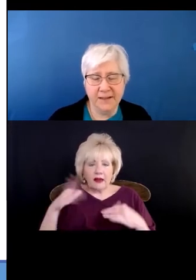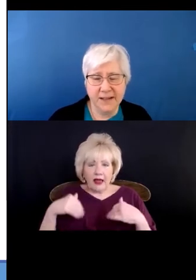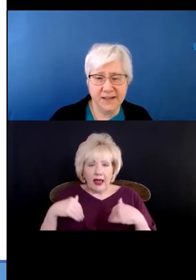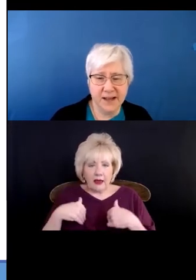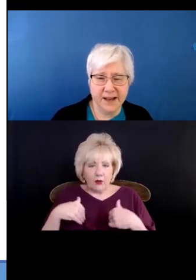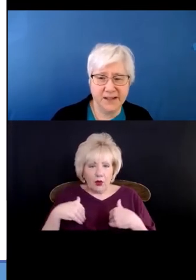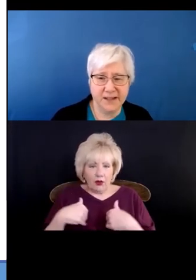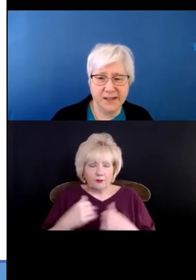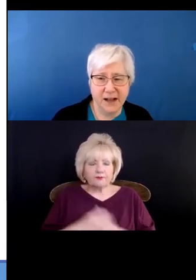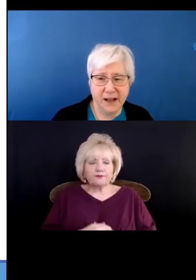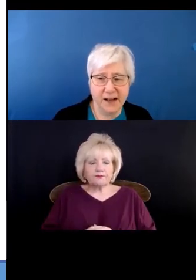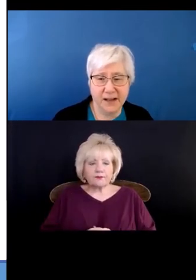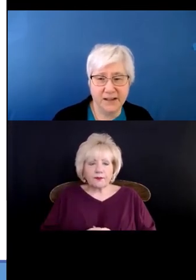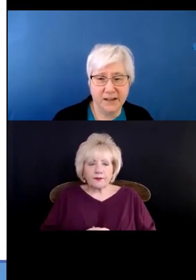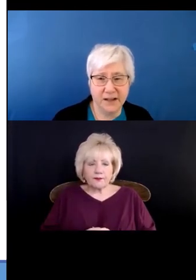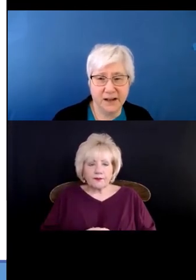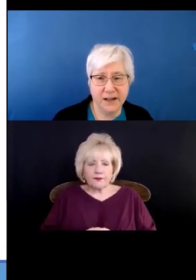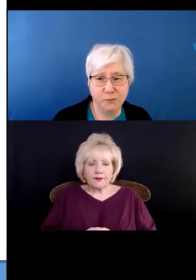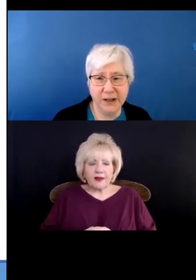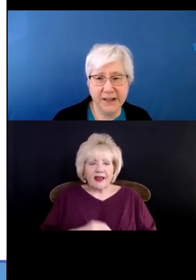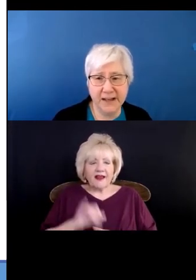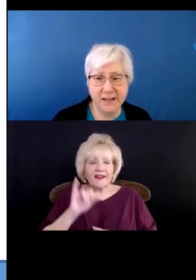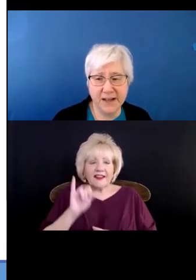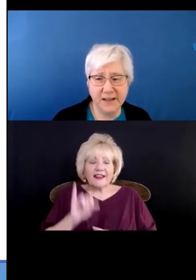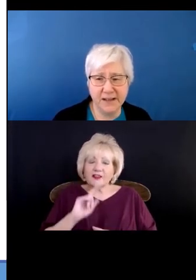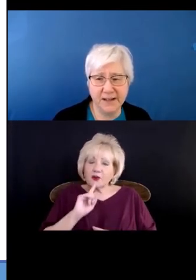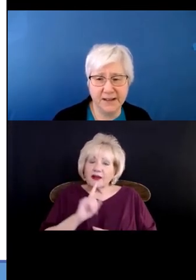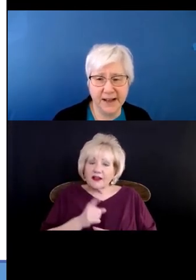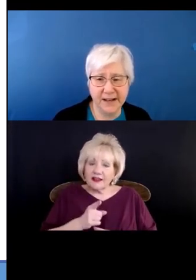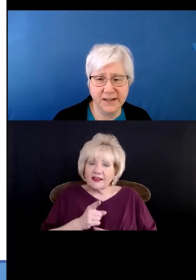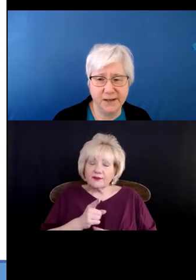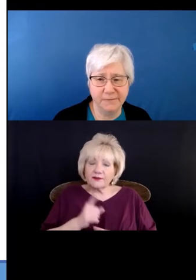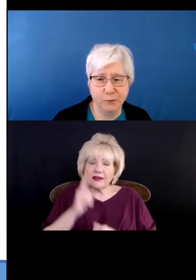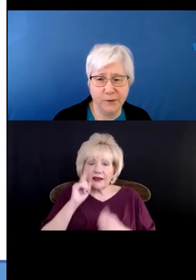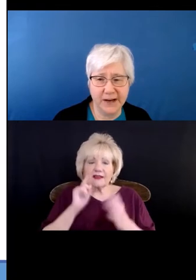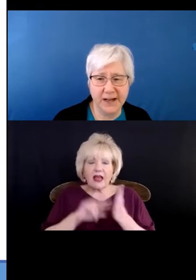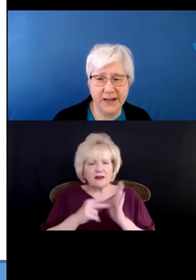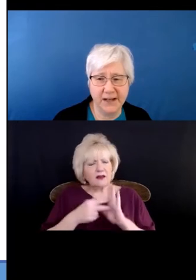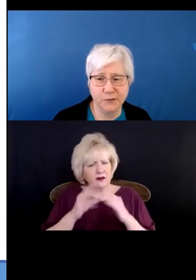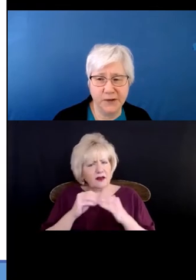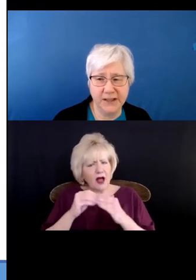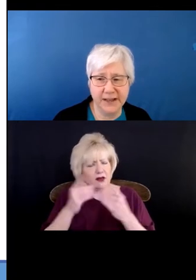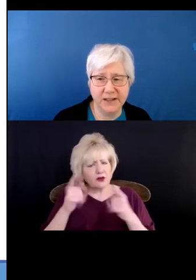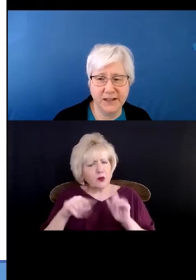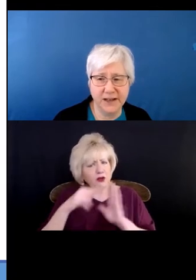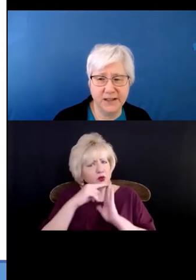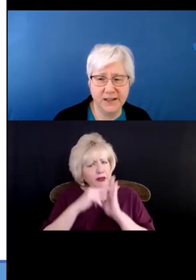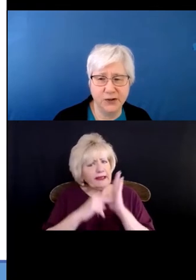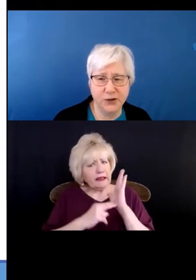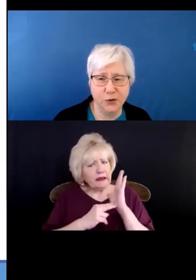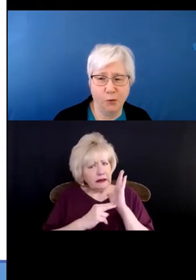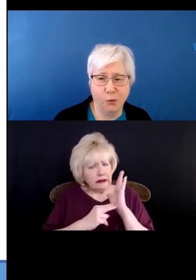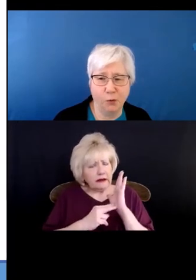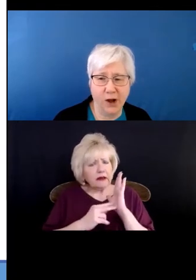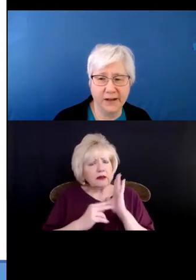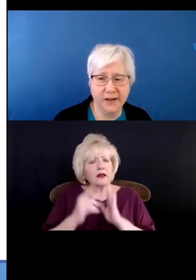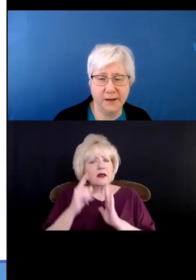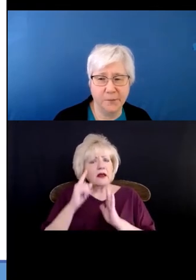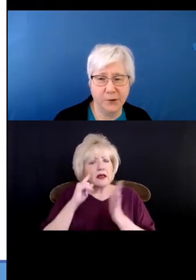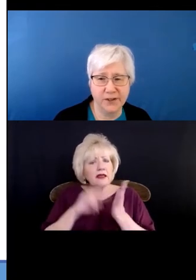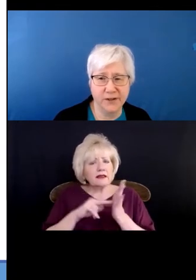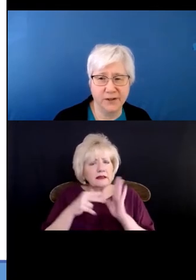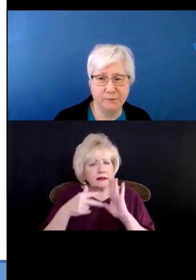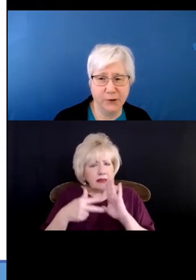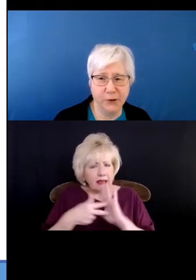This is it. It's really intended the guidance if you read it is really intended to walk